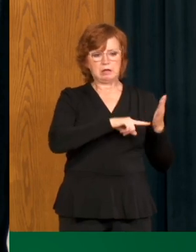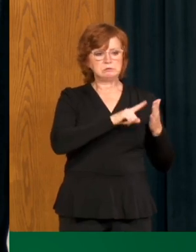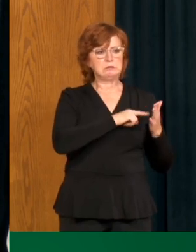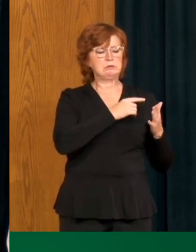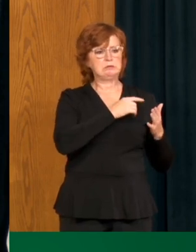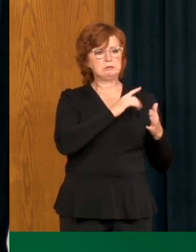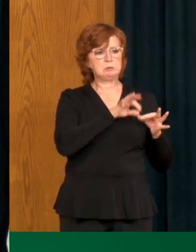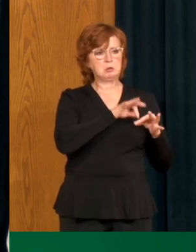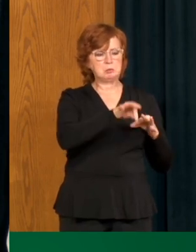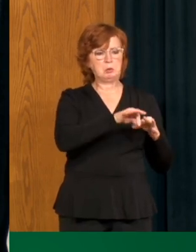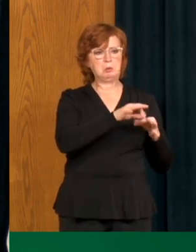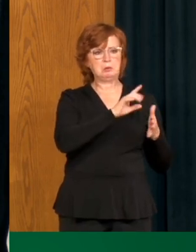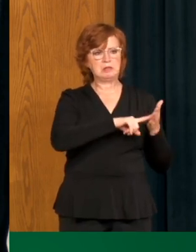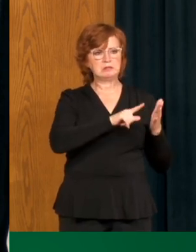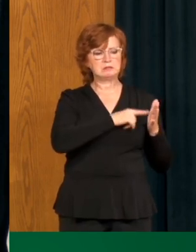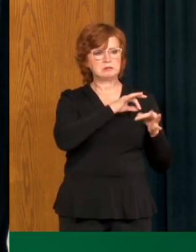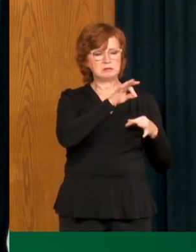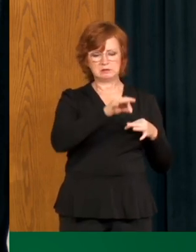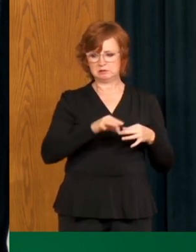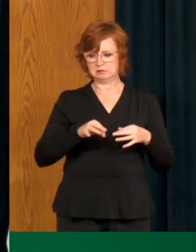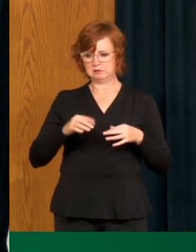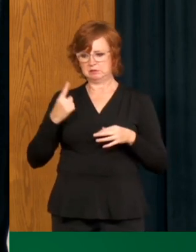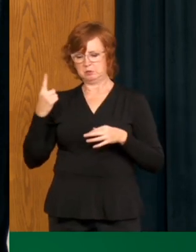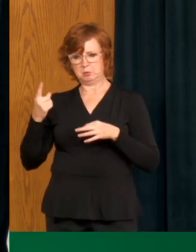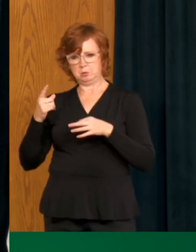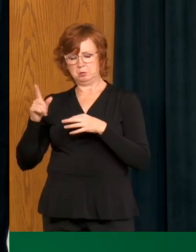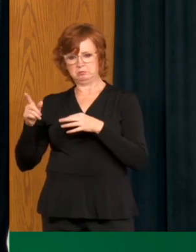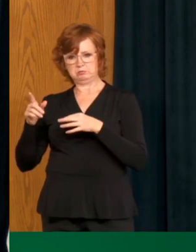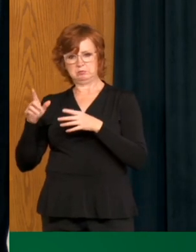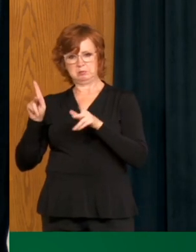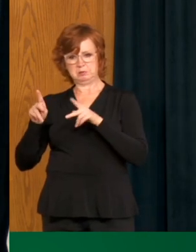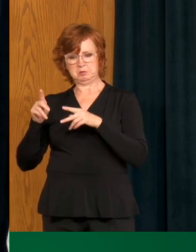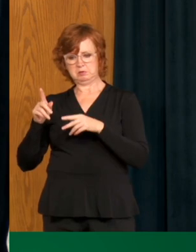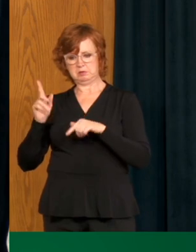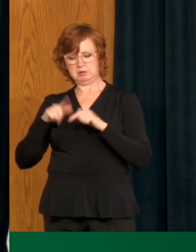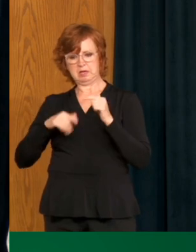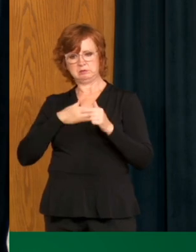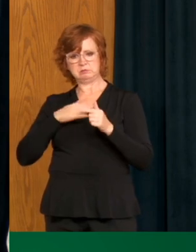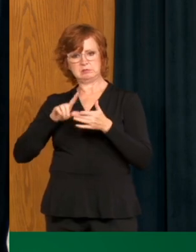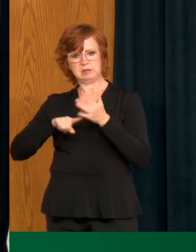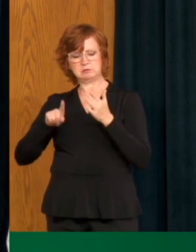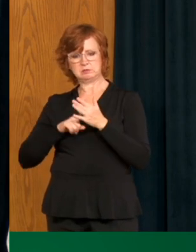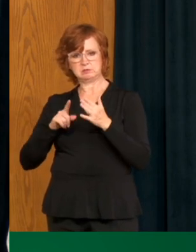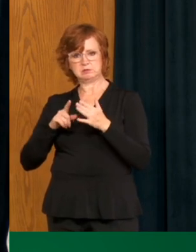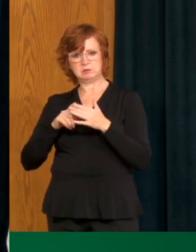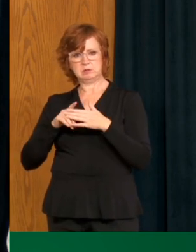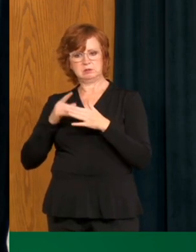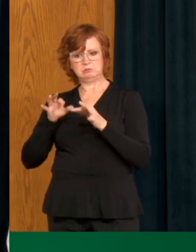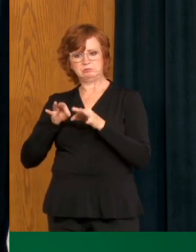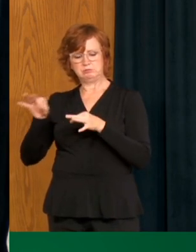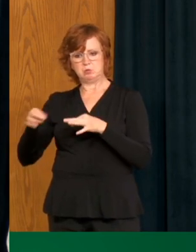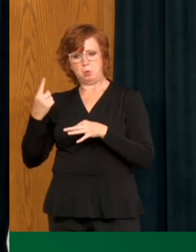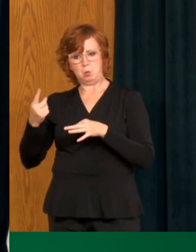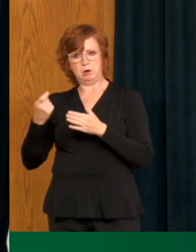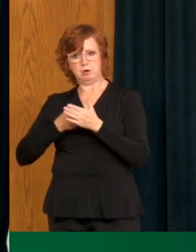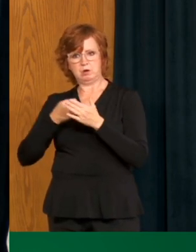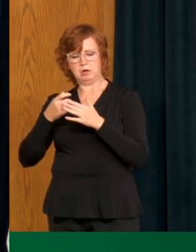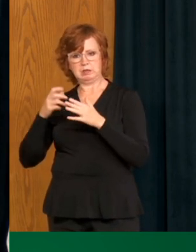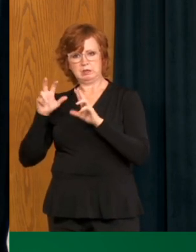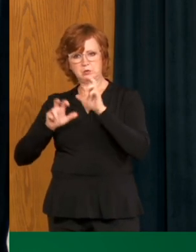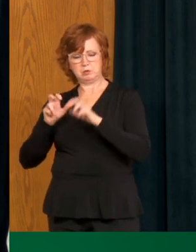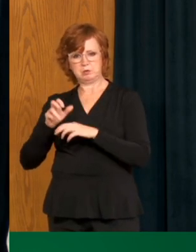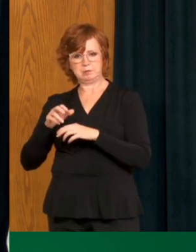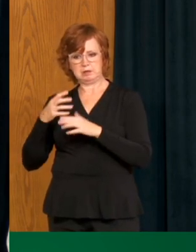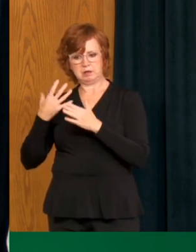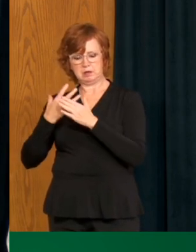hockey tournament one weekend out of the We will take our next question on the phone line. We have